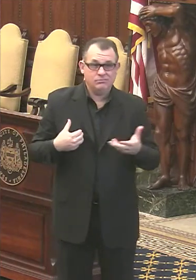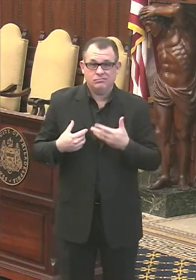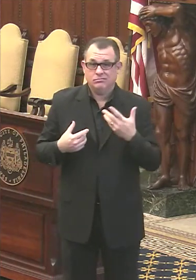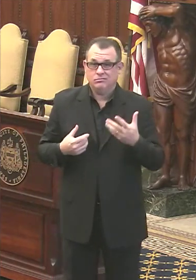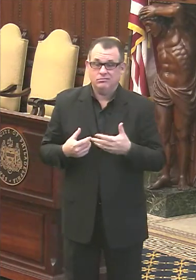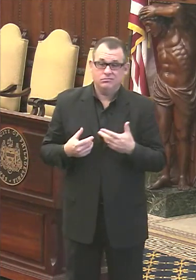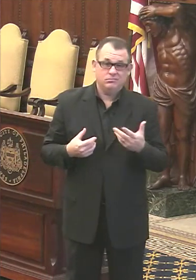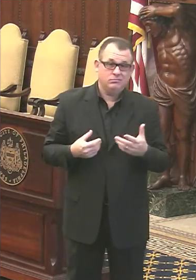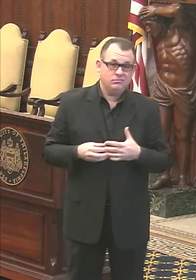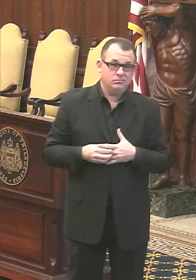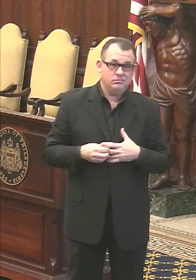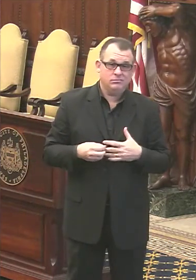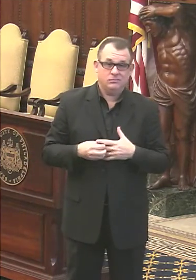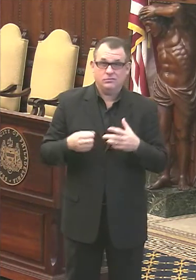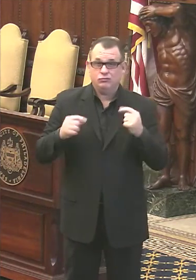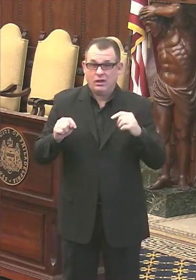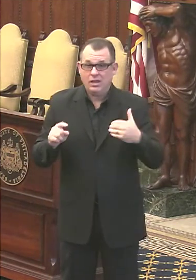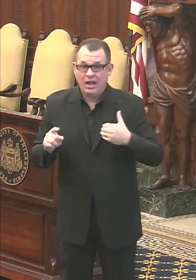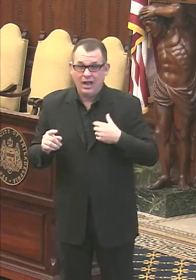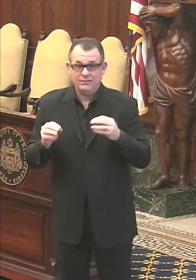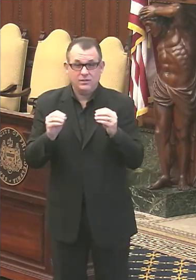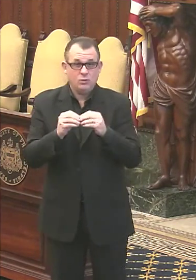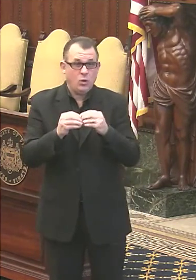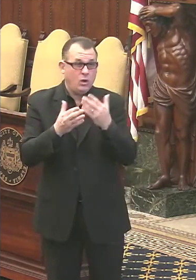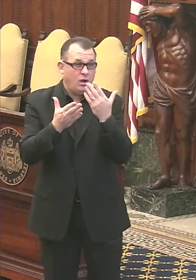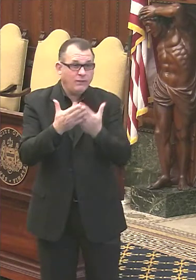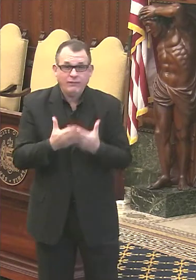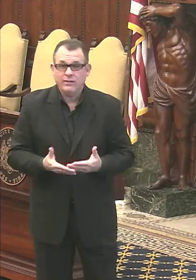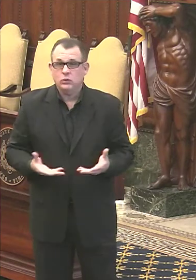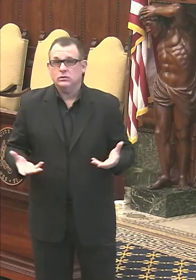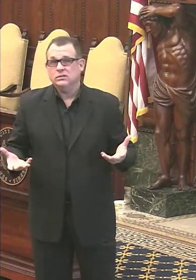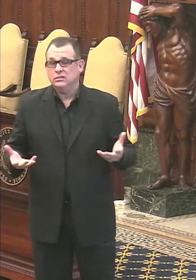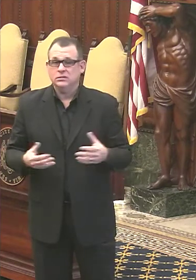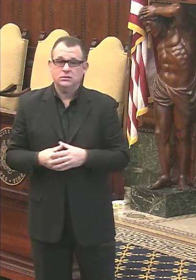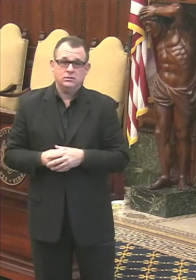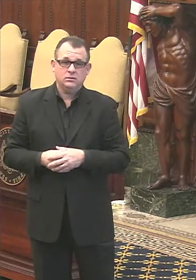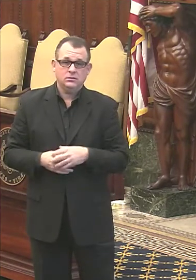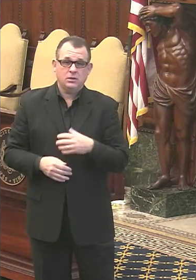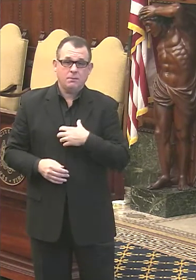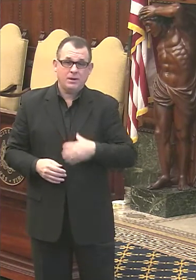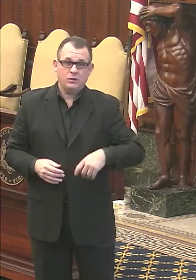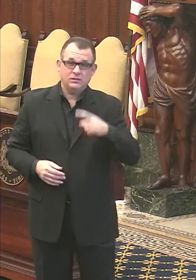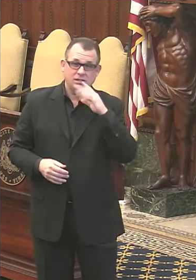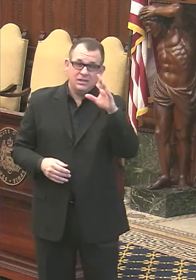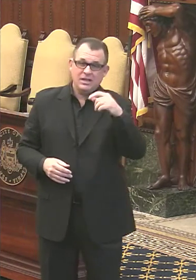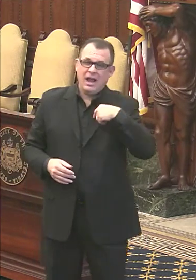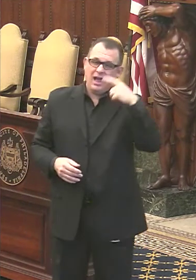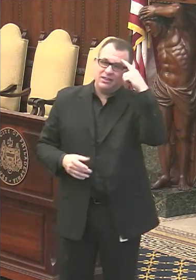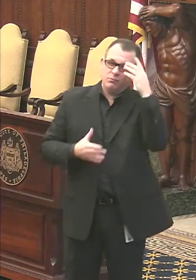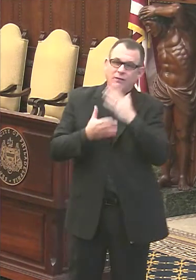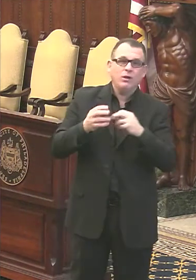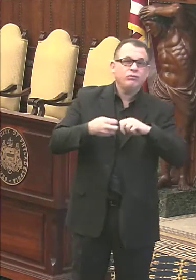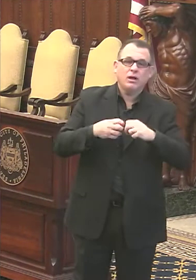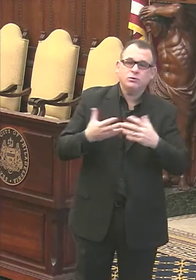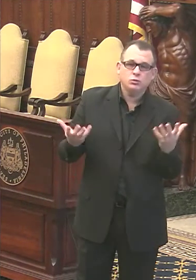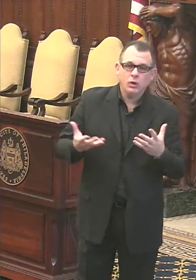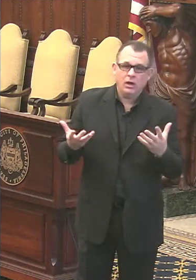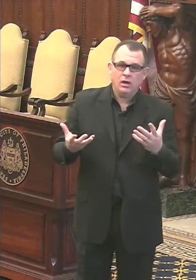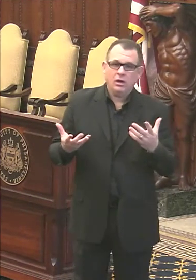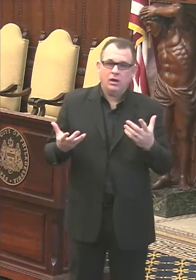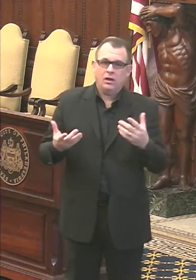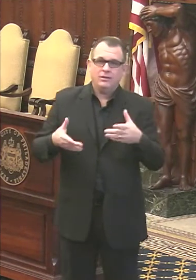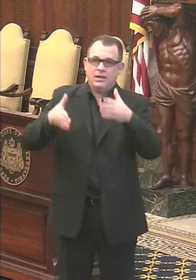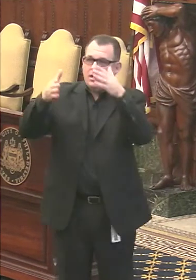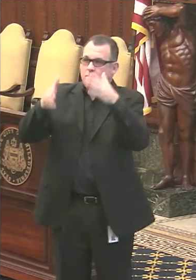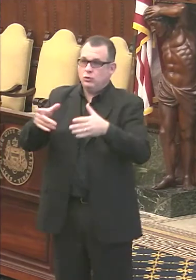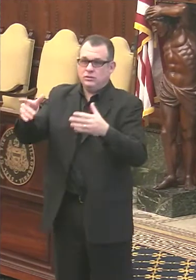have it be something that's more, uh, verifiable. You know, I think part of the problem is individual responsibility too. You know, you know, if you're jumping